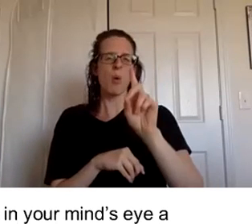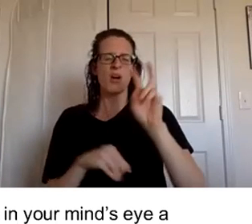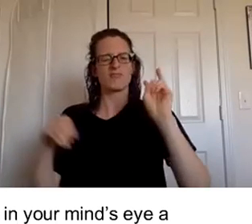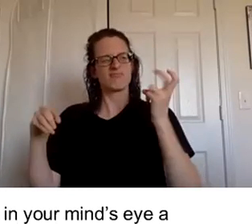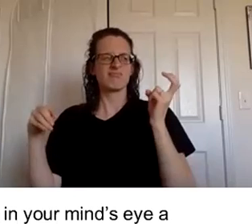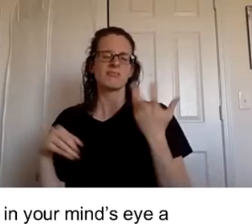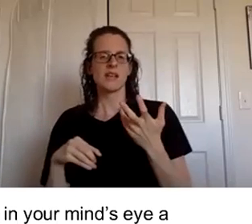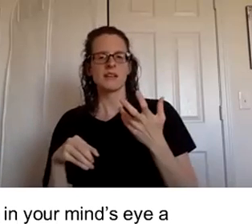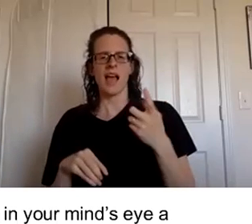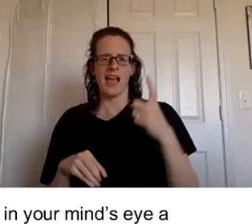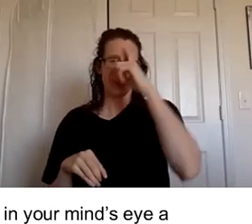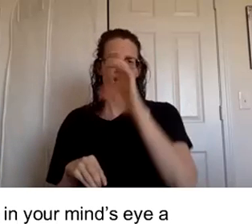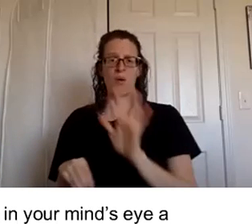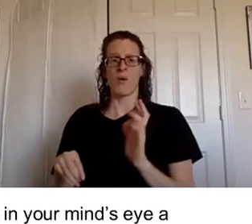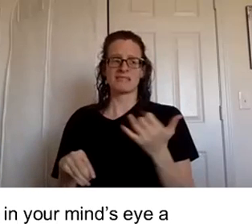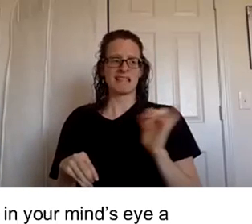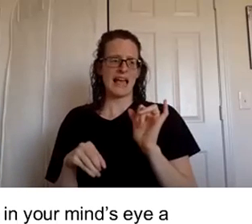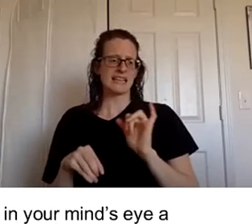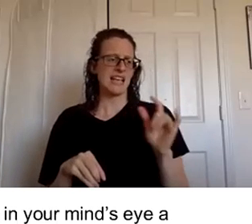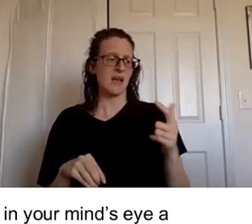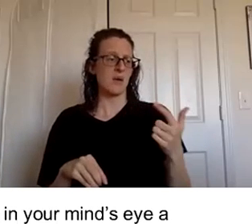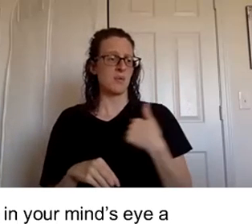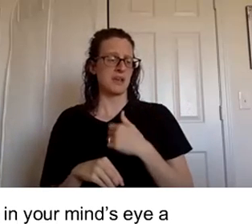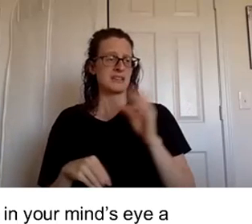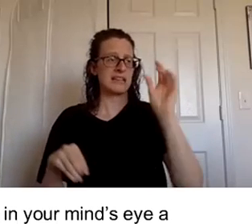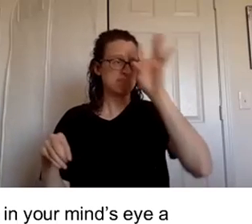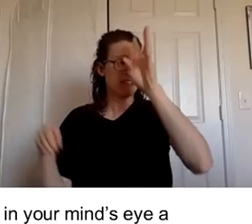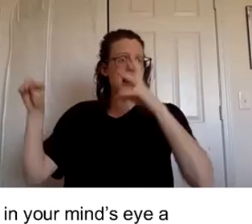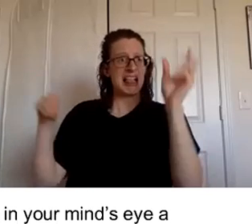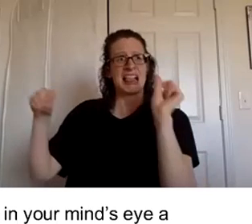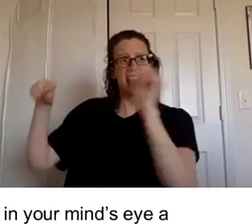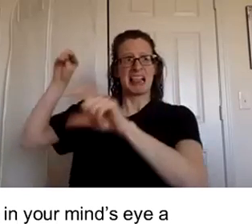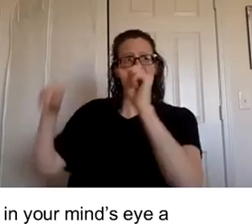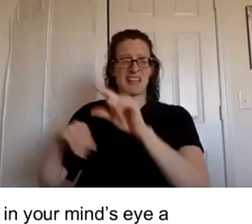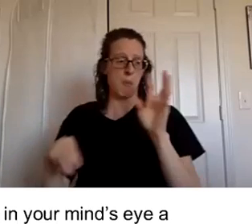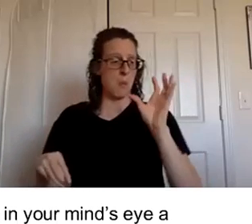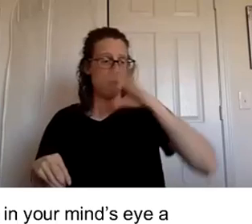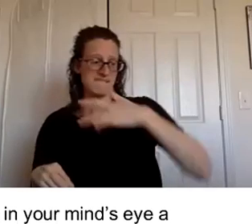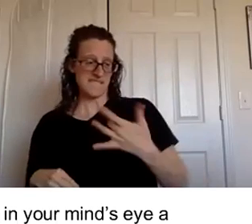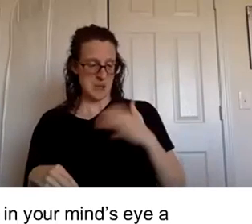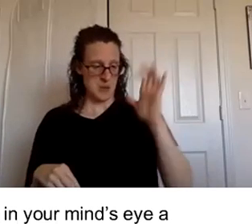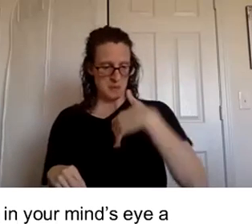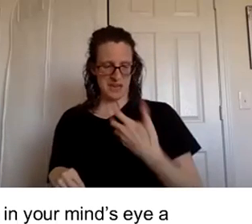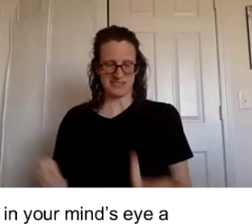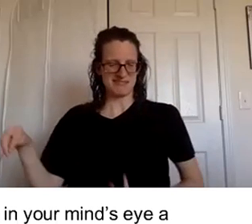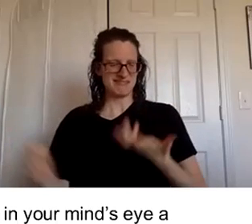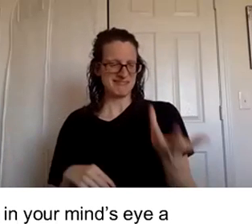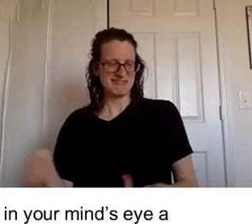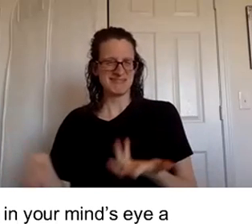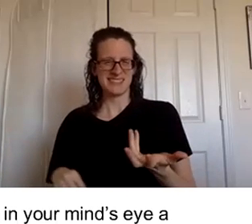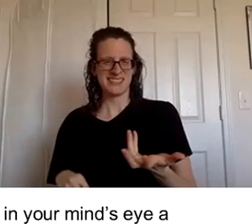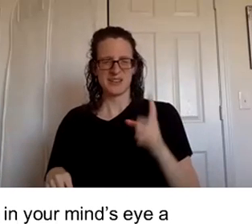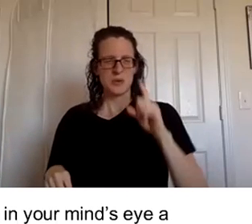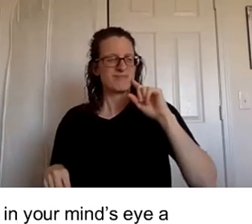this is some sort of voodoo like weird stuff like i'm not even joking i was like this is some